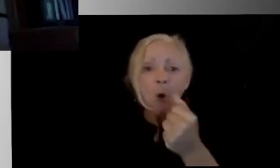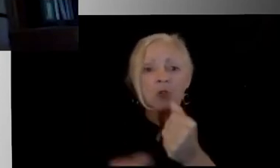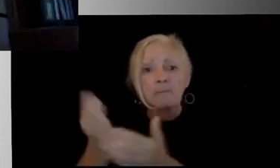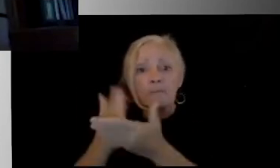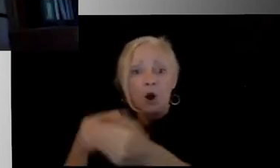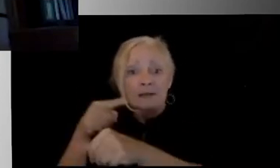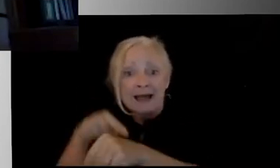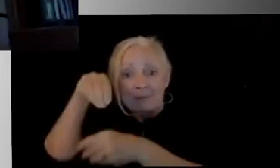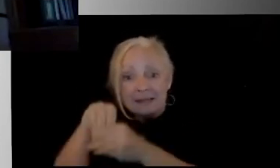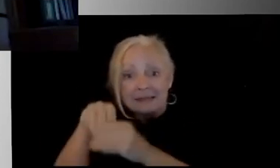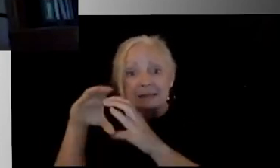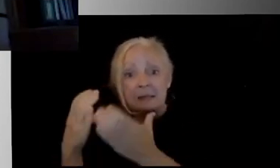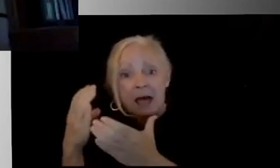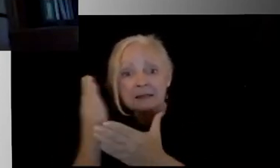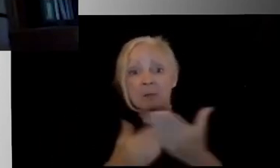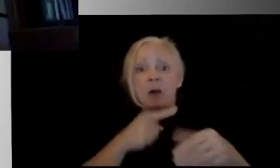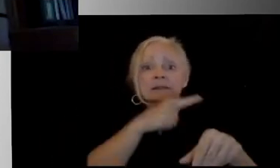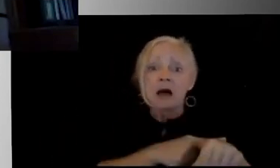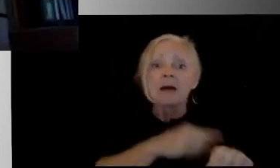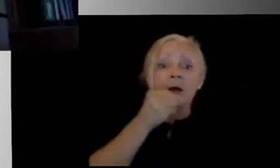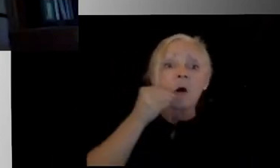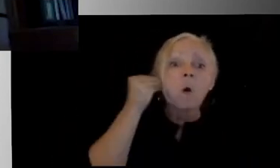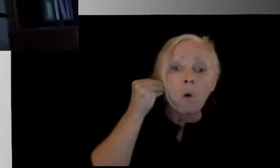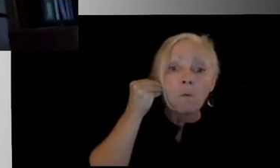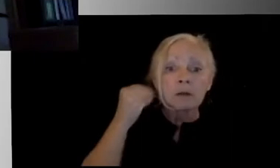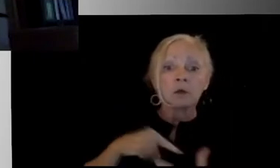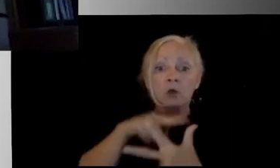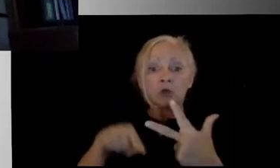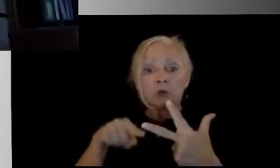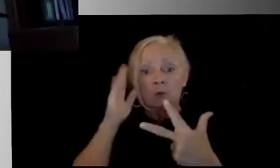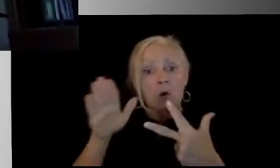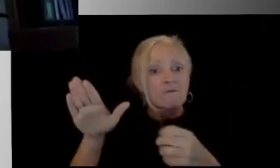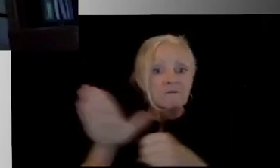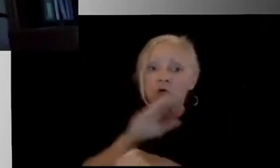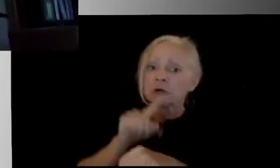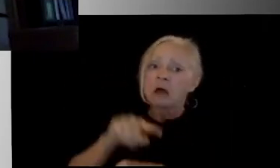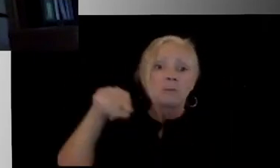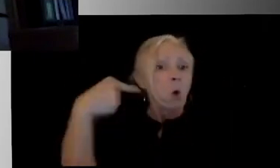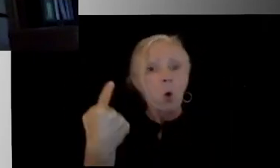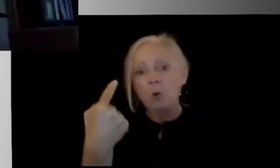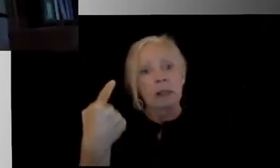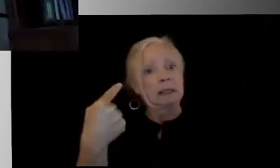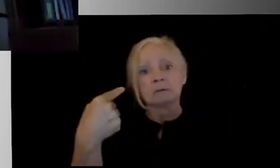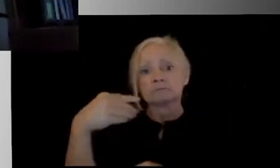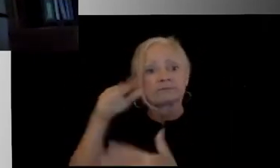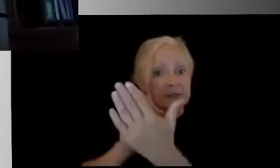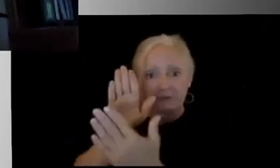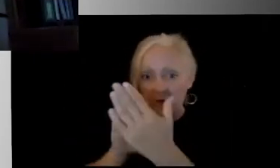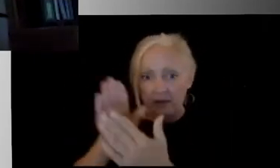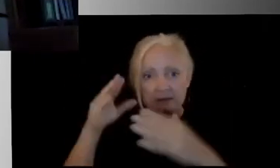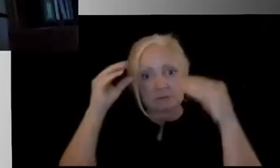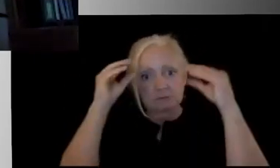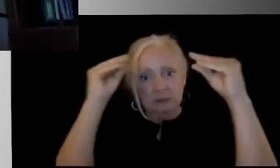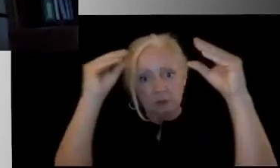-time and then part-time at home. Three districts are going to have full-time only in-person instruction, and three districts are going to